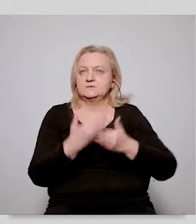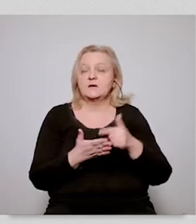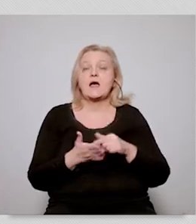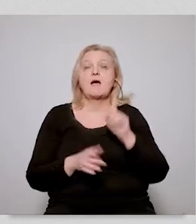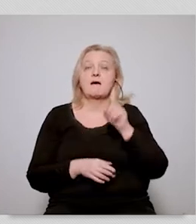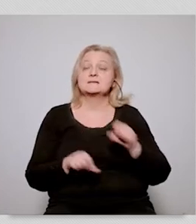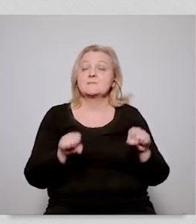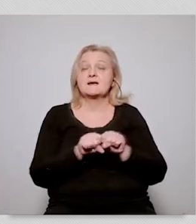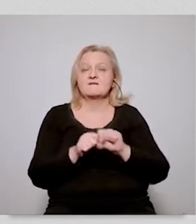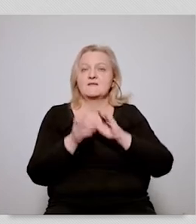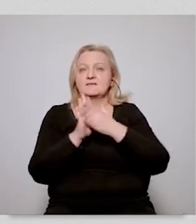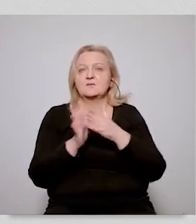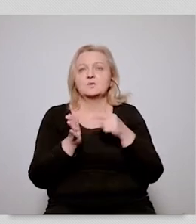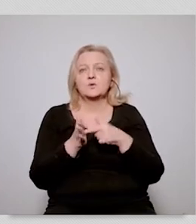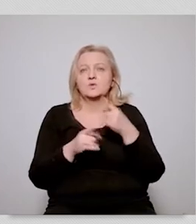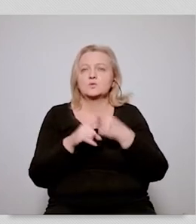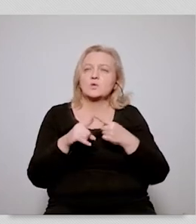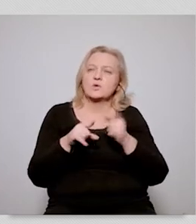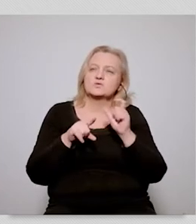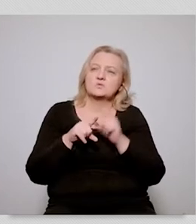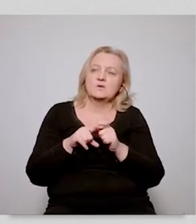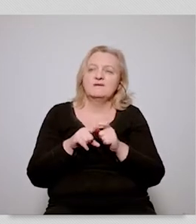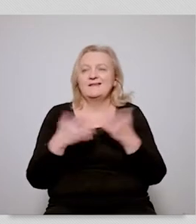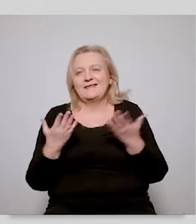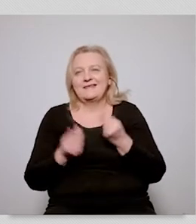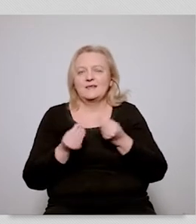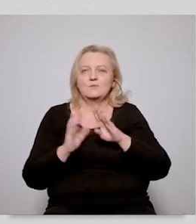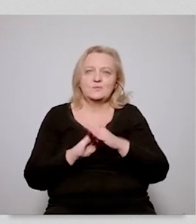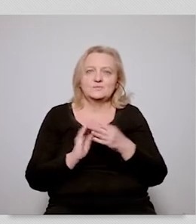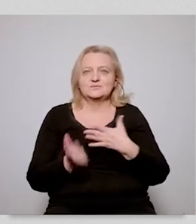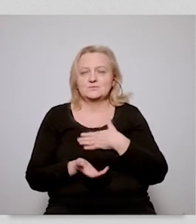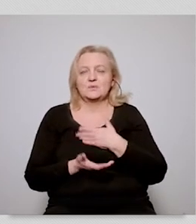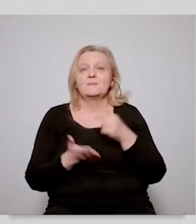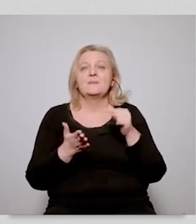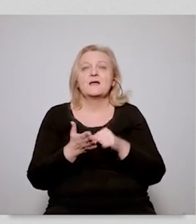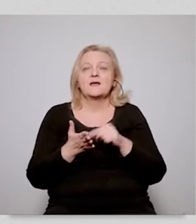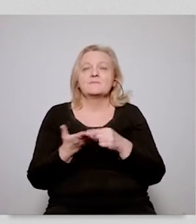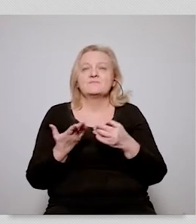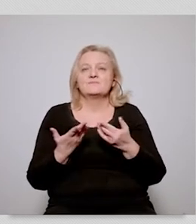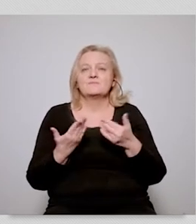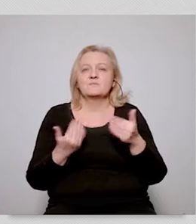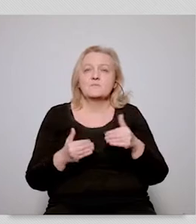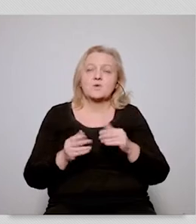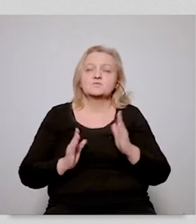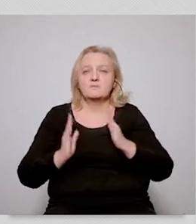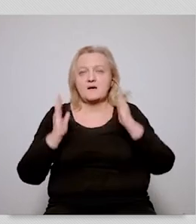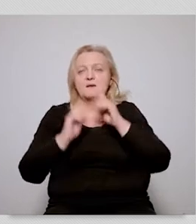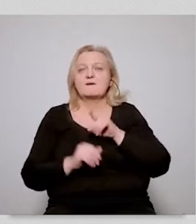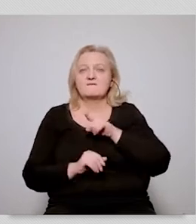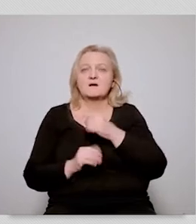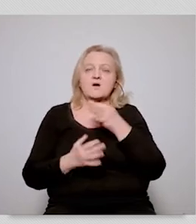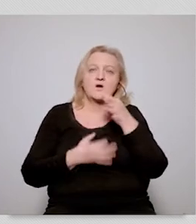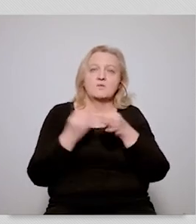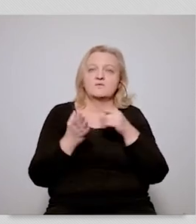to undergo the transition in a very dramatic way and the word that is used very often in this